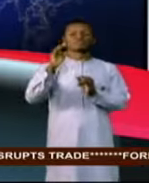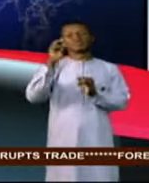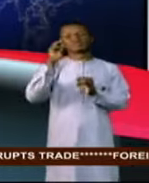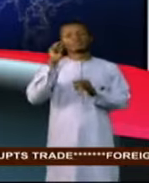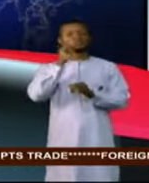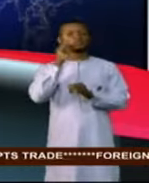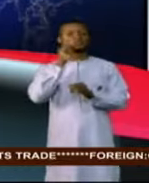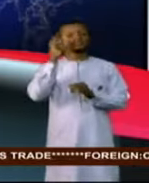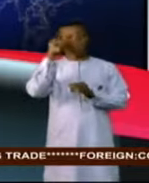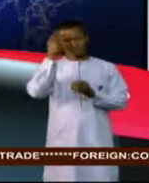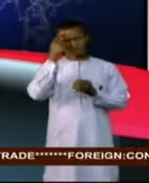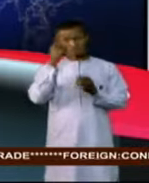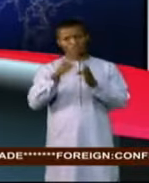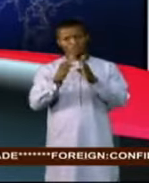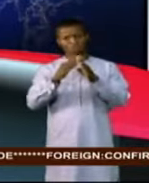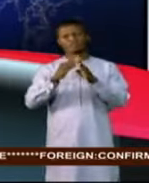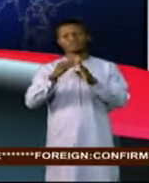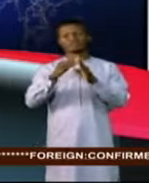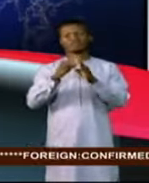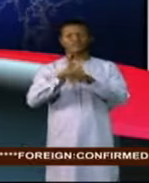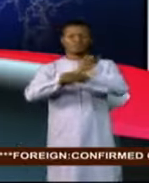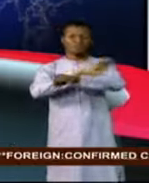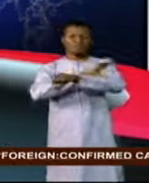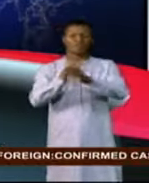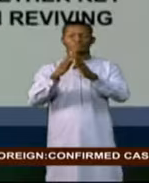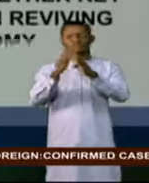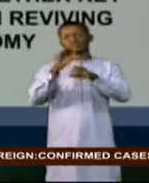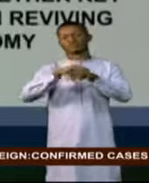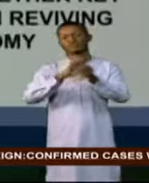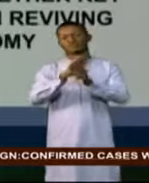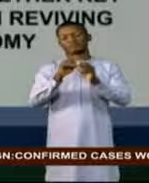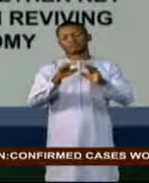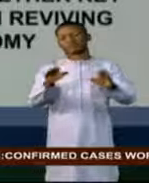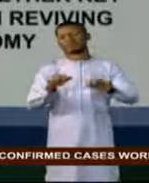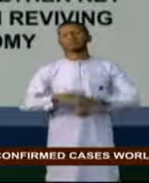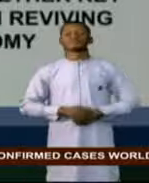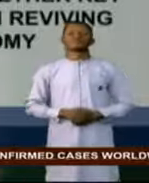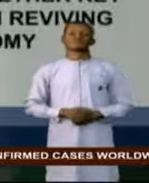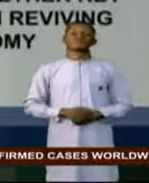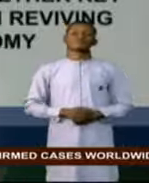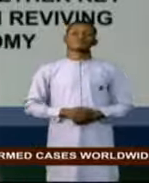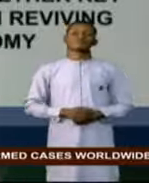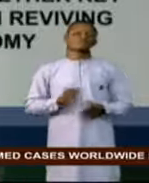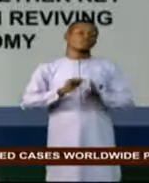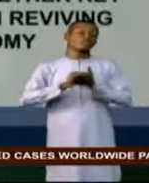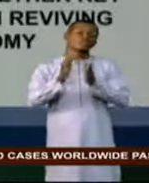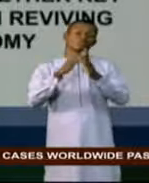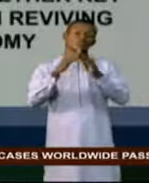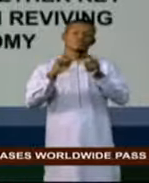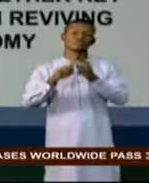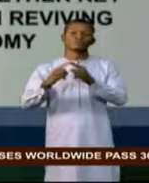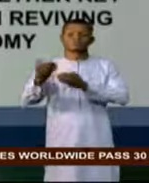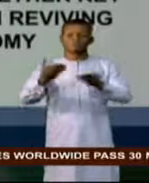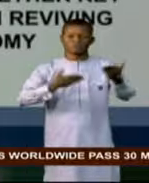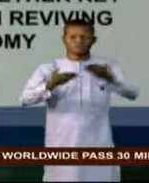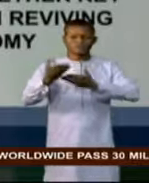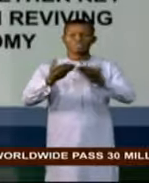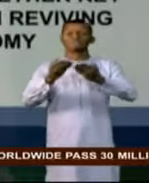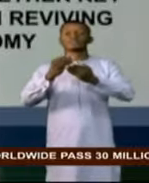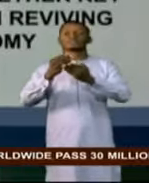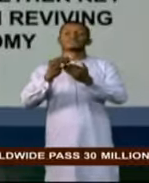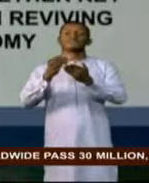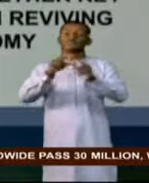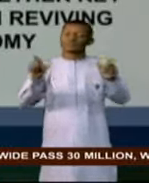teleconference on COVID-19. The summit which aims to bring together local and global policy makers,